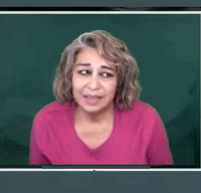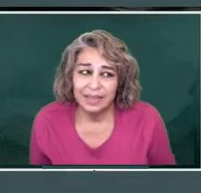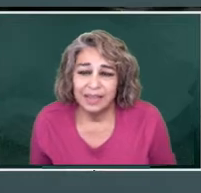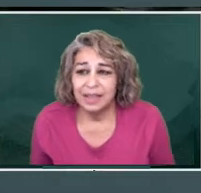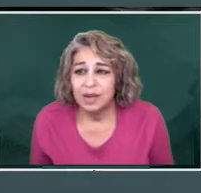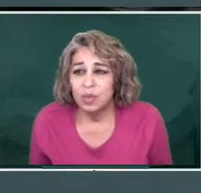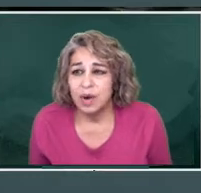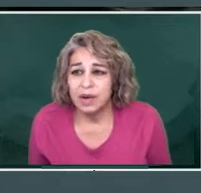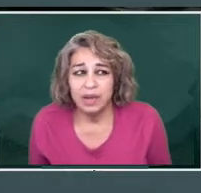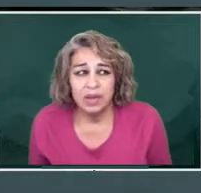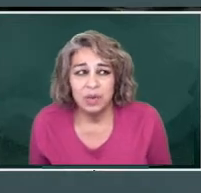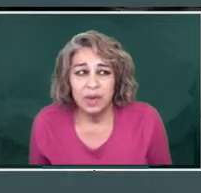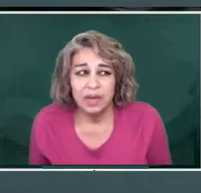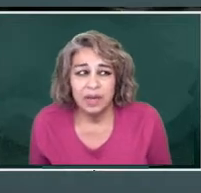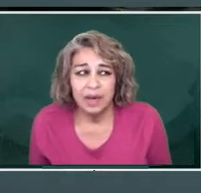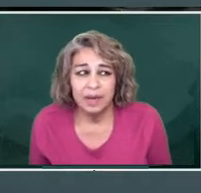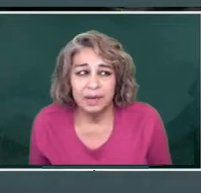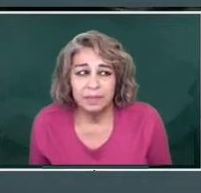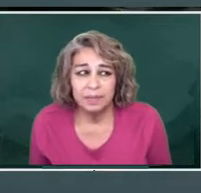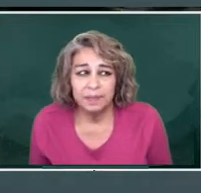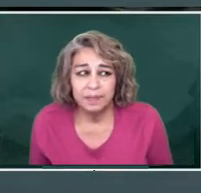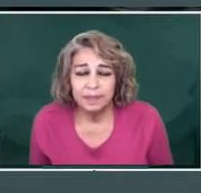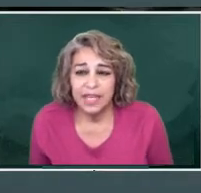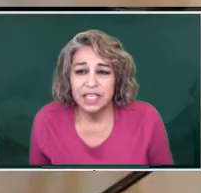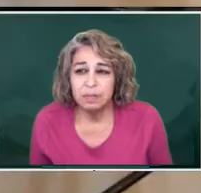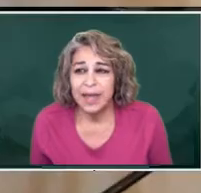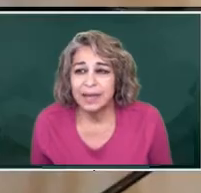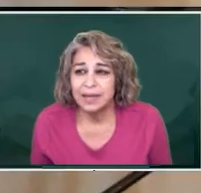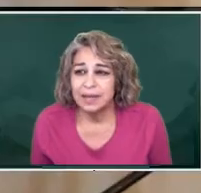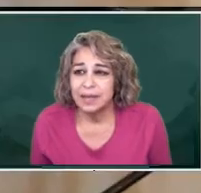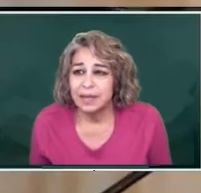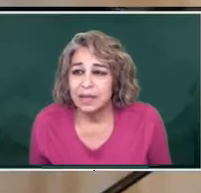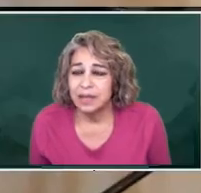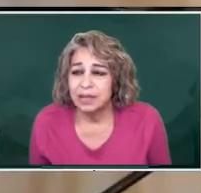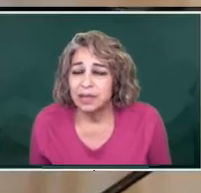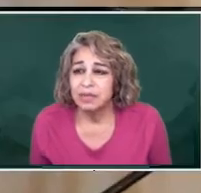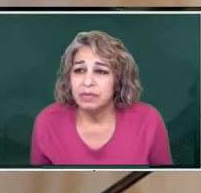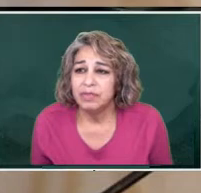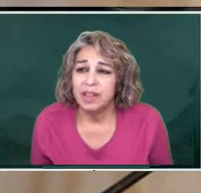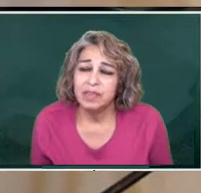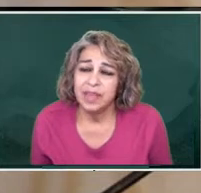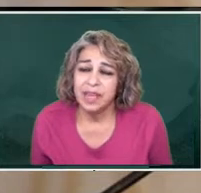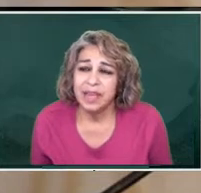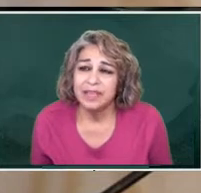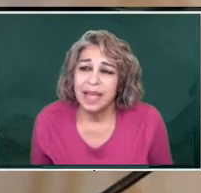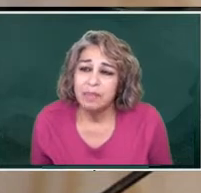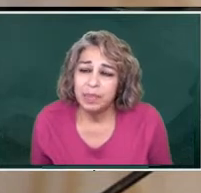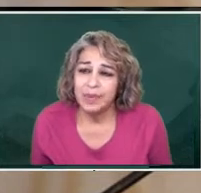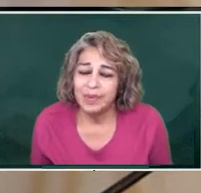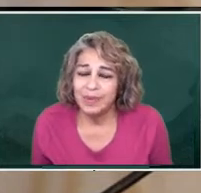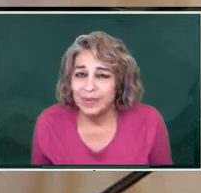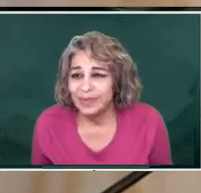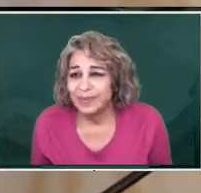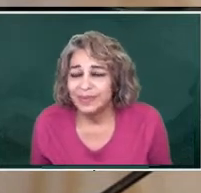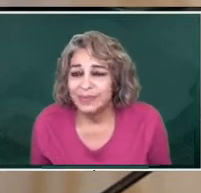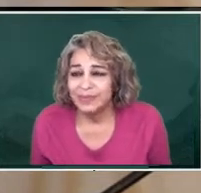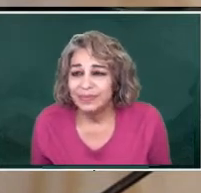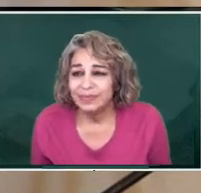where you would expect to follow the example,